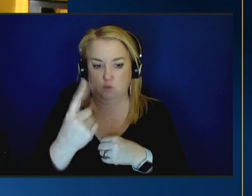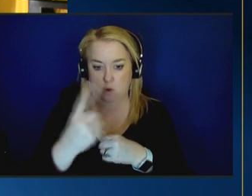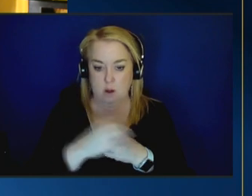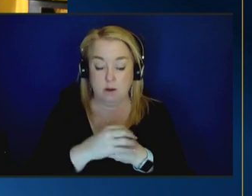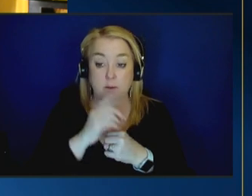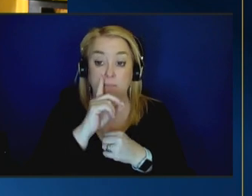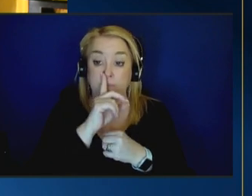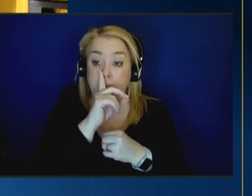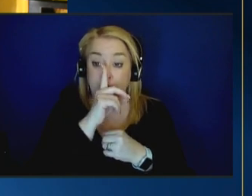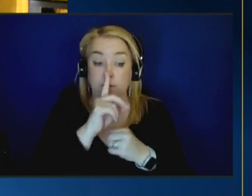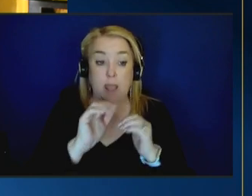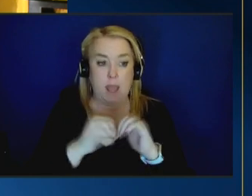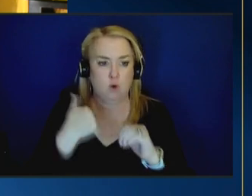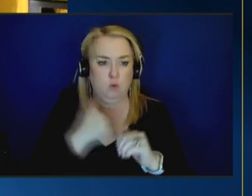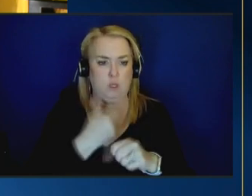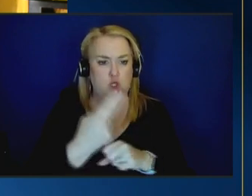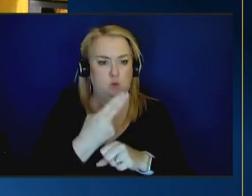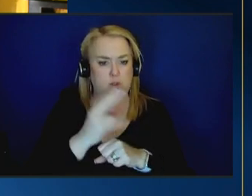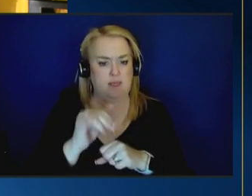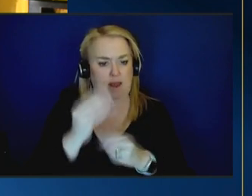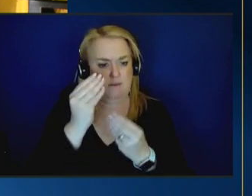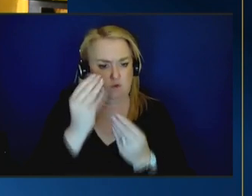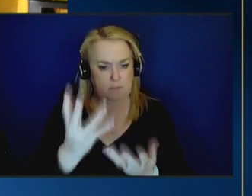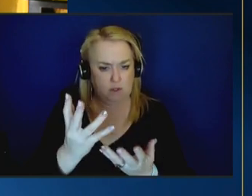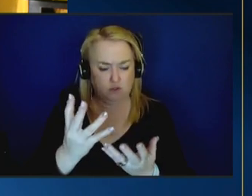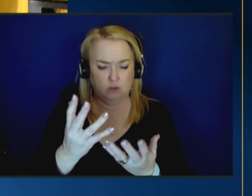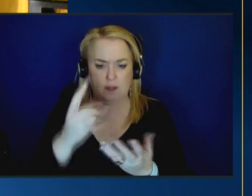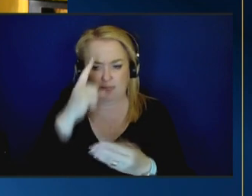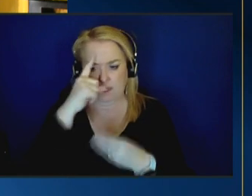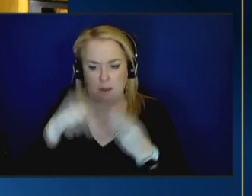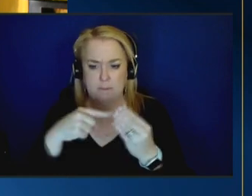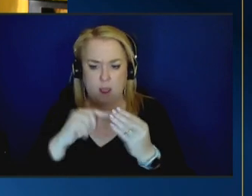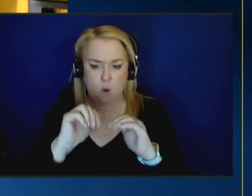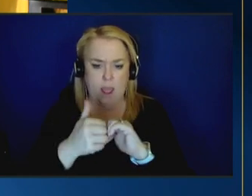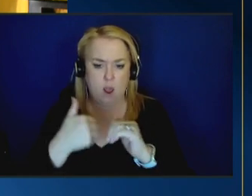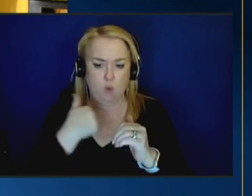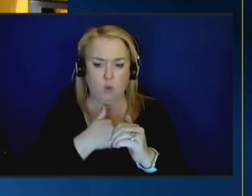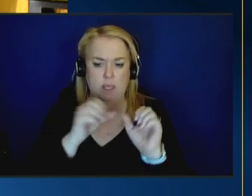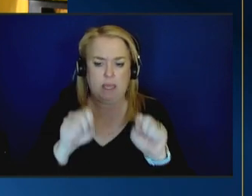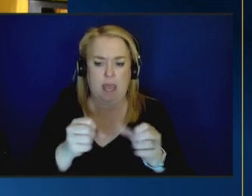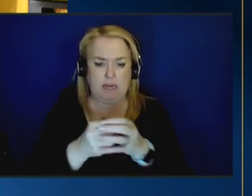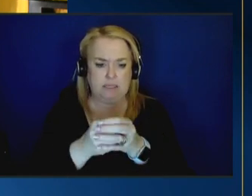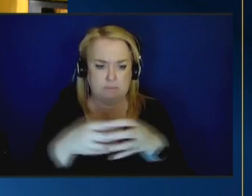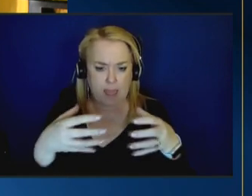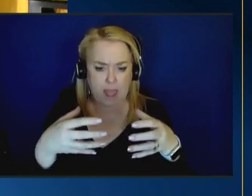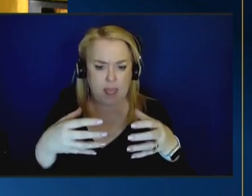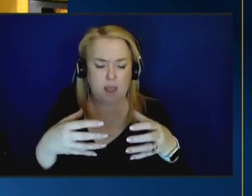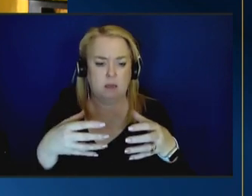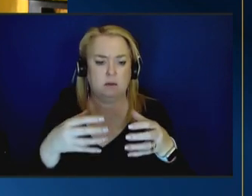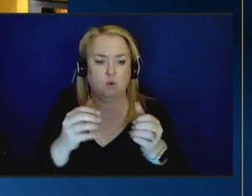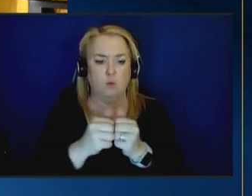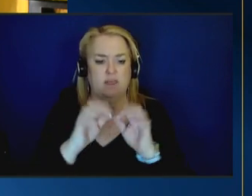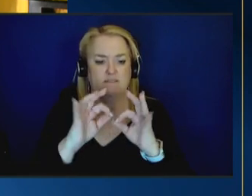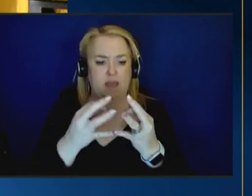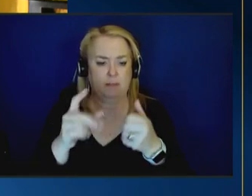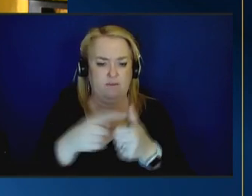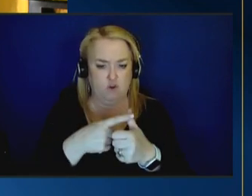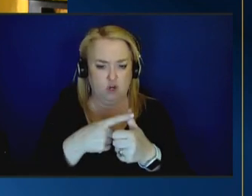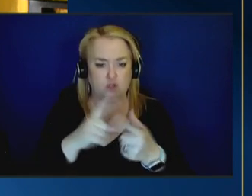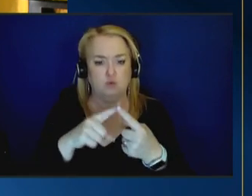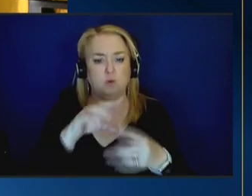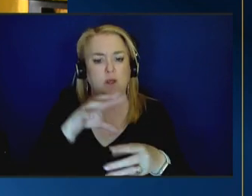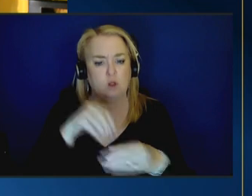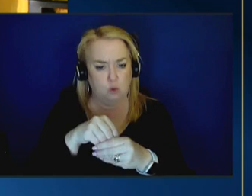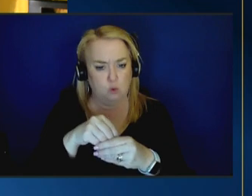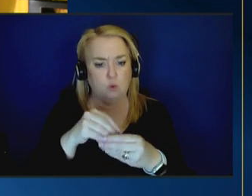use that information to think about how we can expand what's available through family first to families to include programs that will